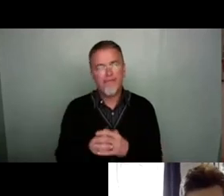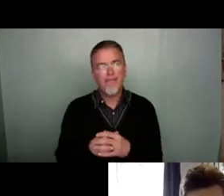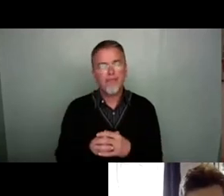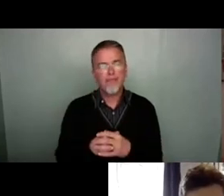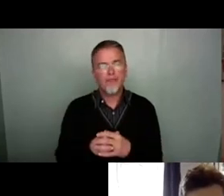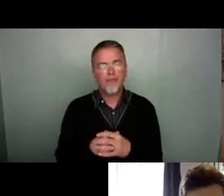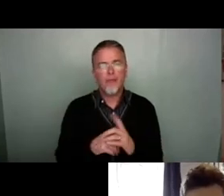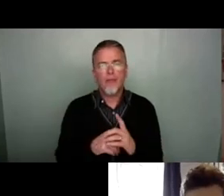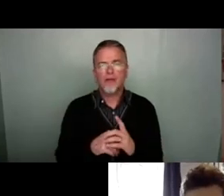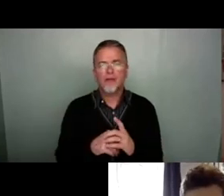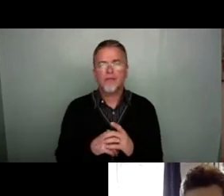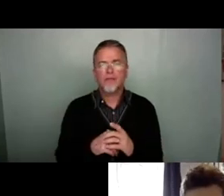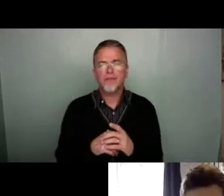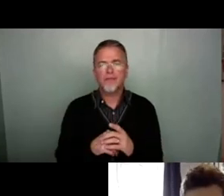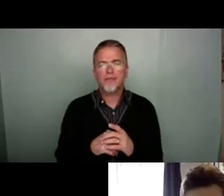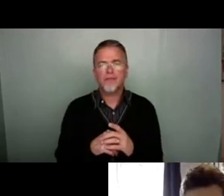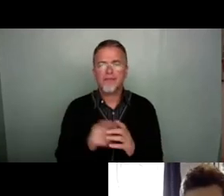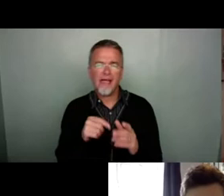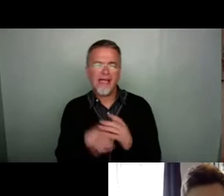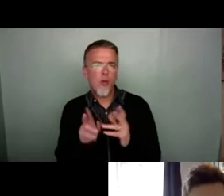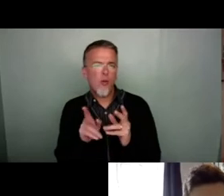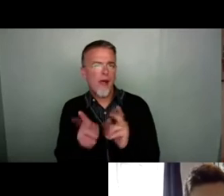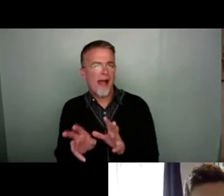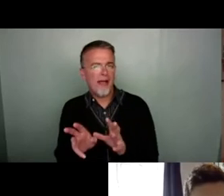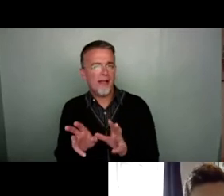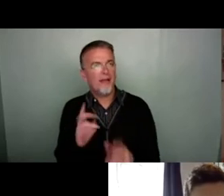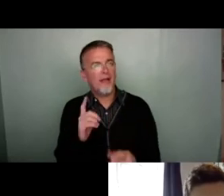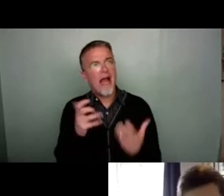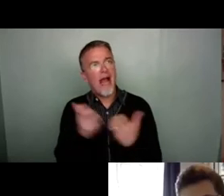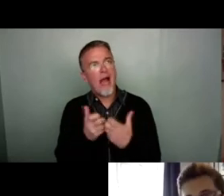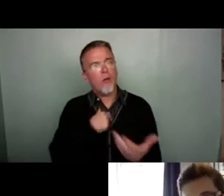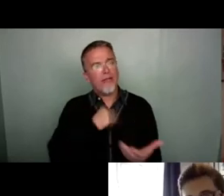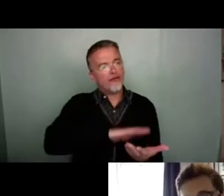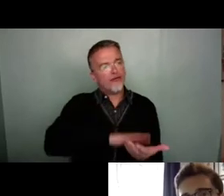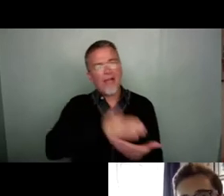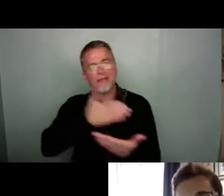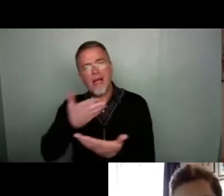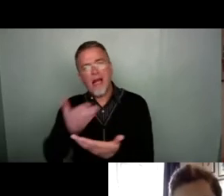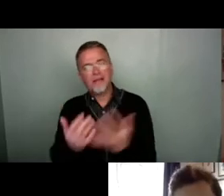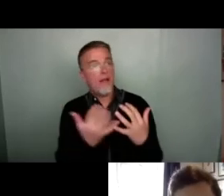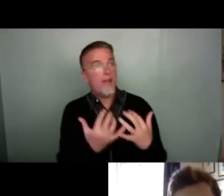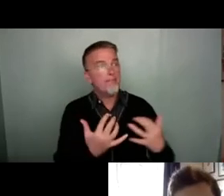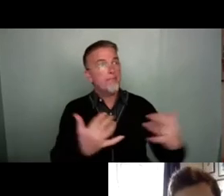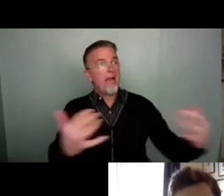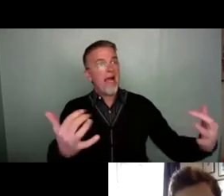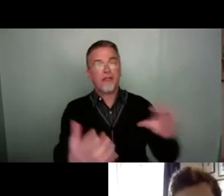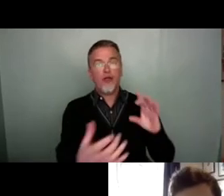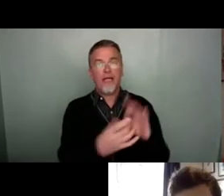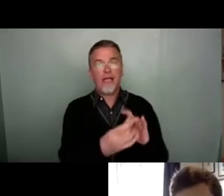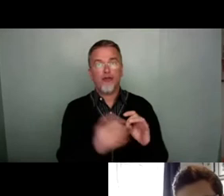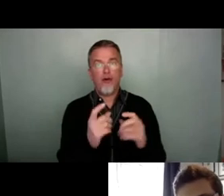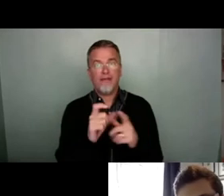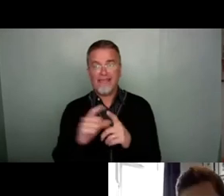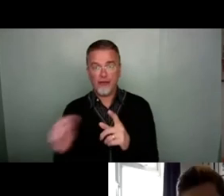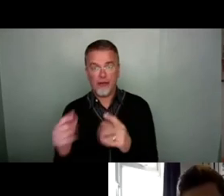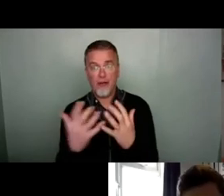But in a way, I think that how we translate the on mass connection that digital brings back